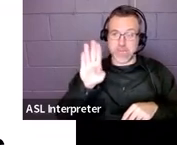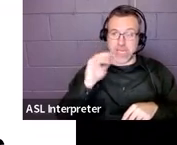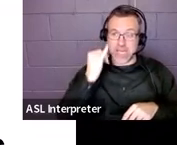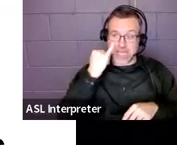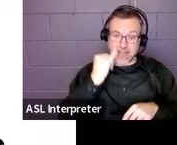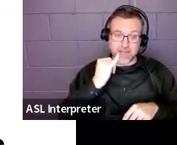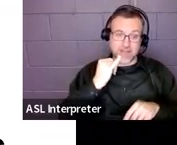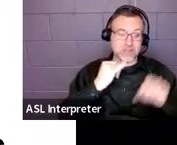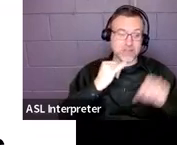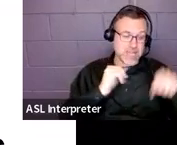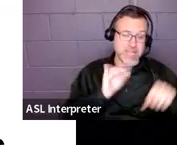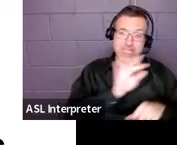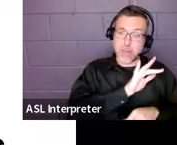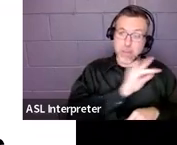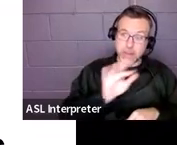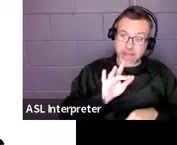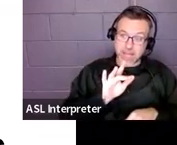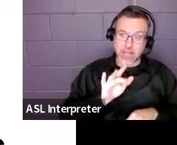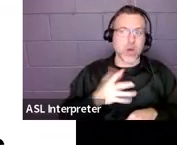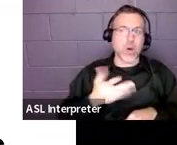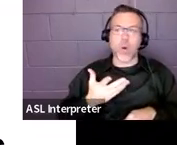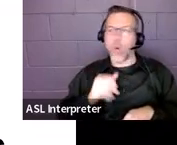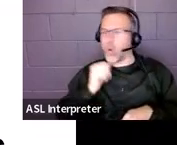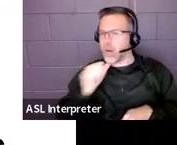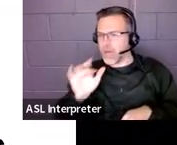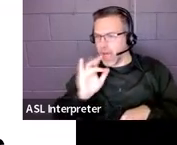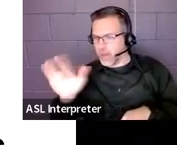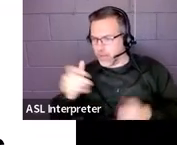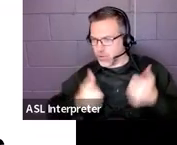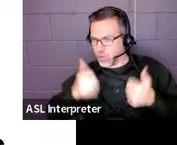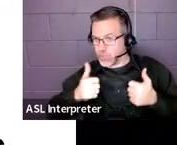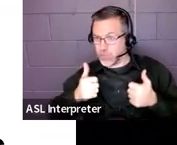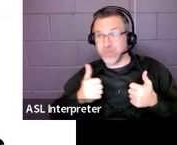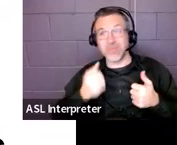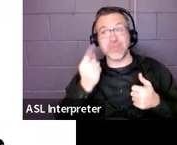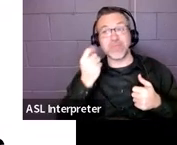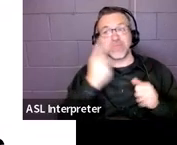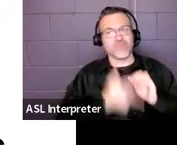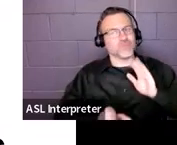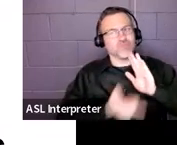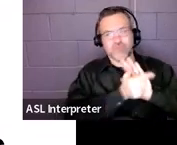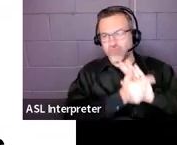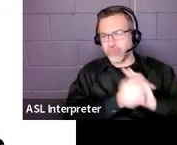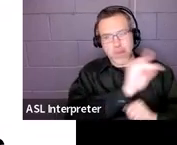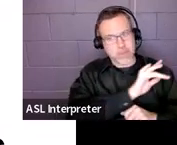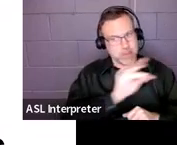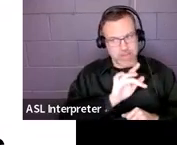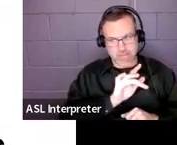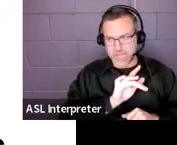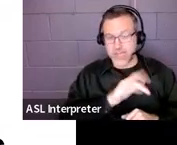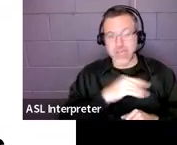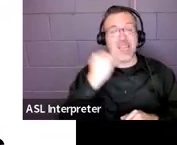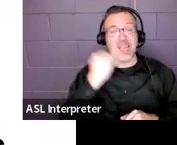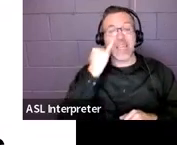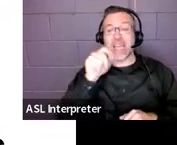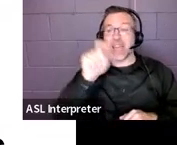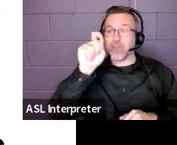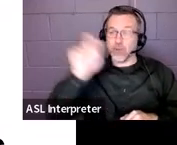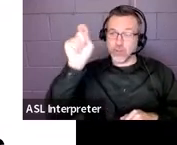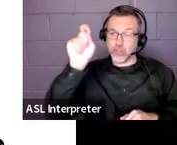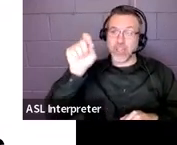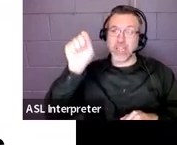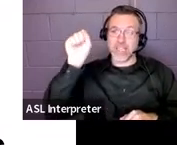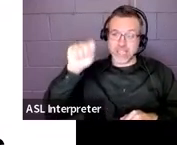Because it can't be blank. This is a big one. Okay. So, if you check yes, then you're